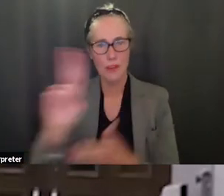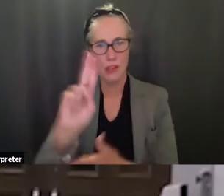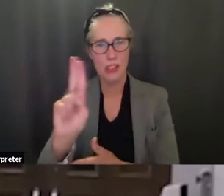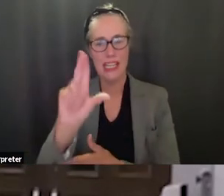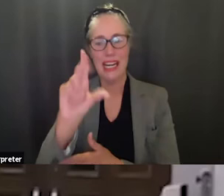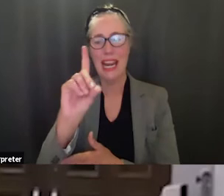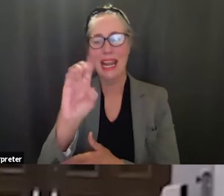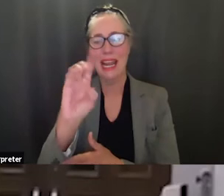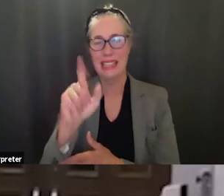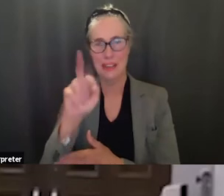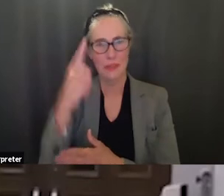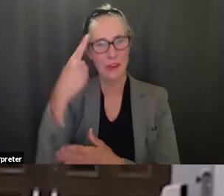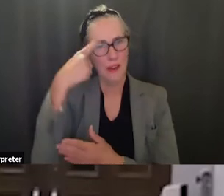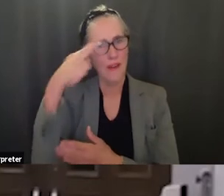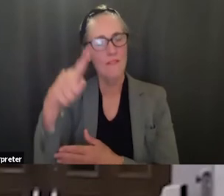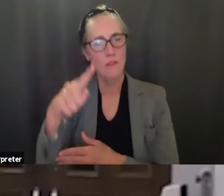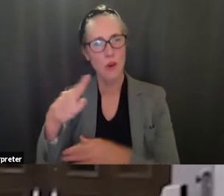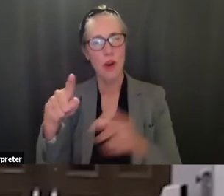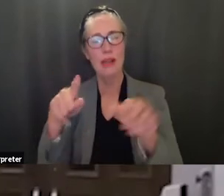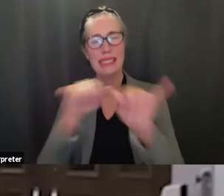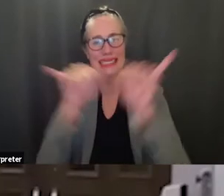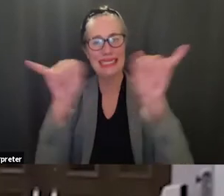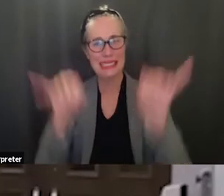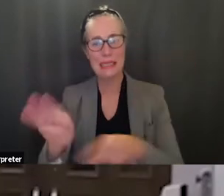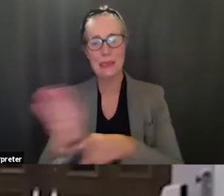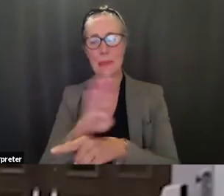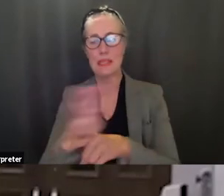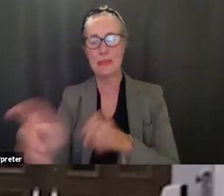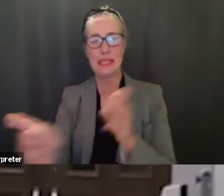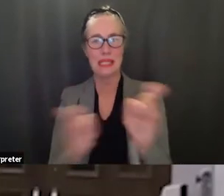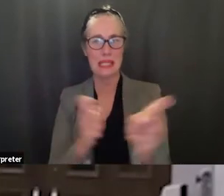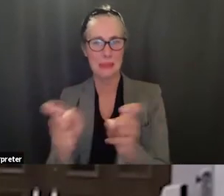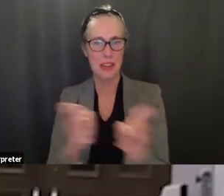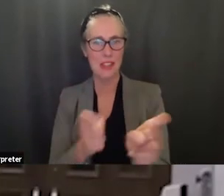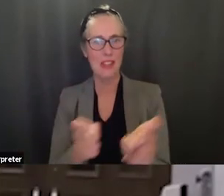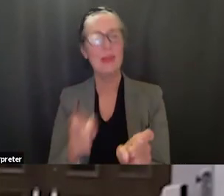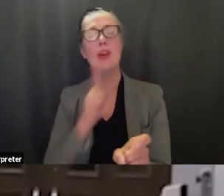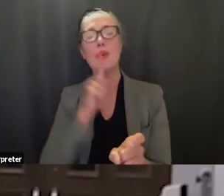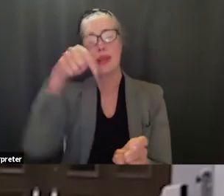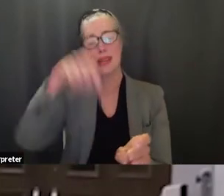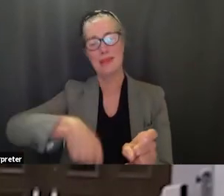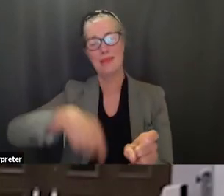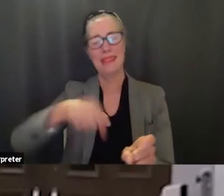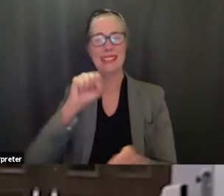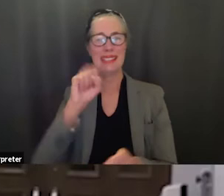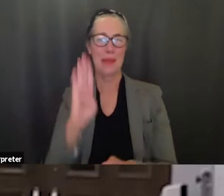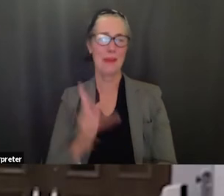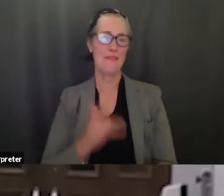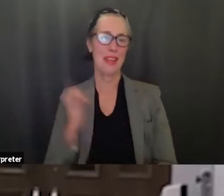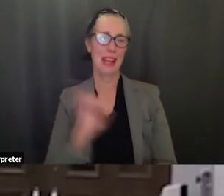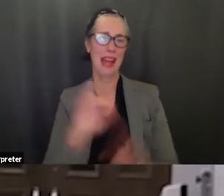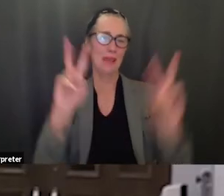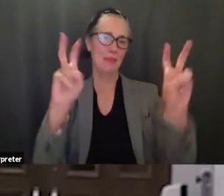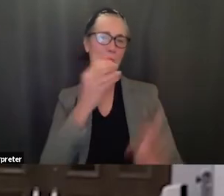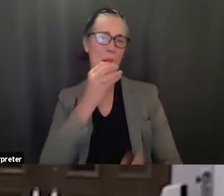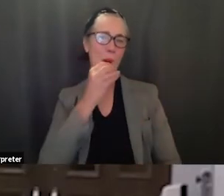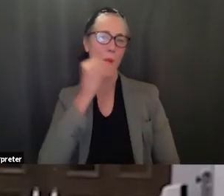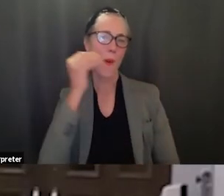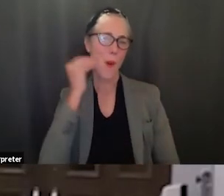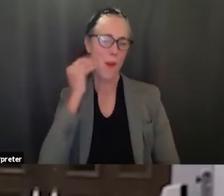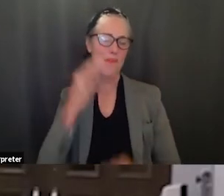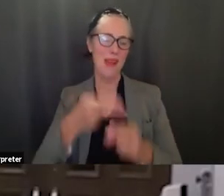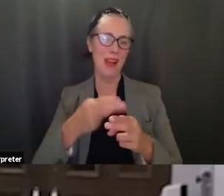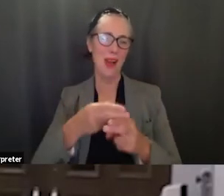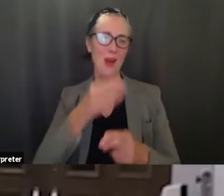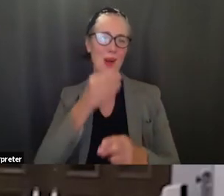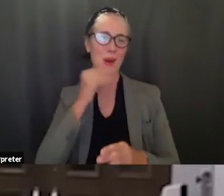systems management so um i call this home and this is a very um nice way to come